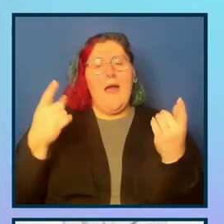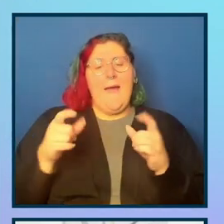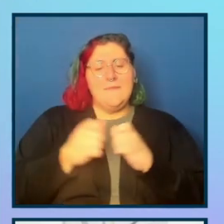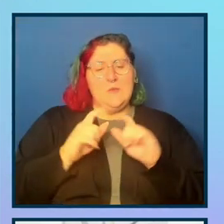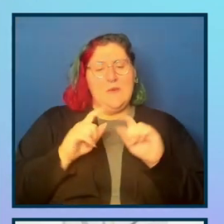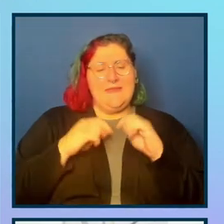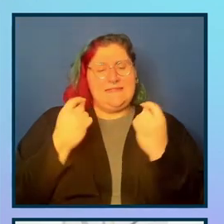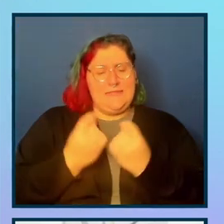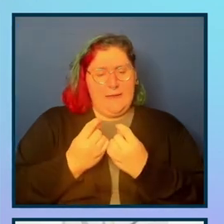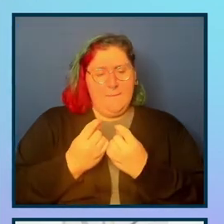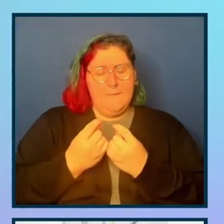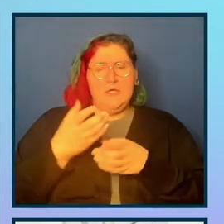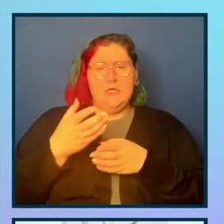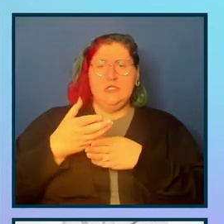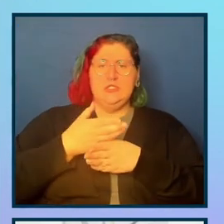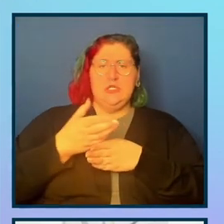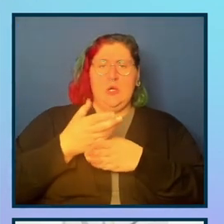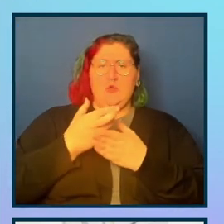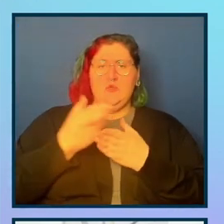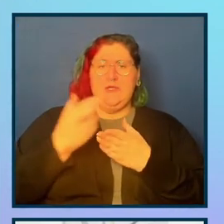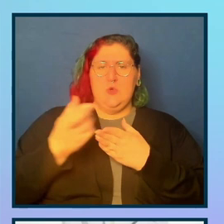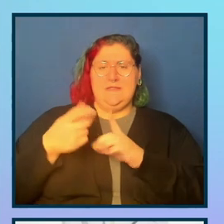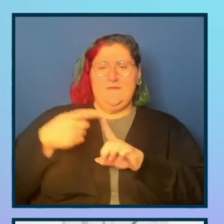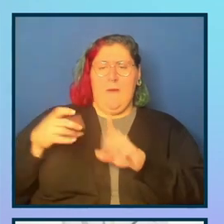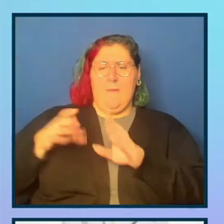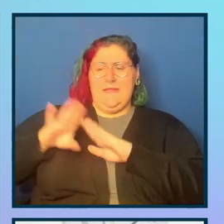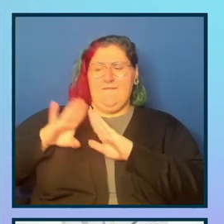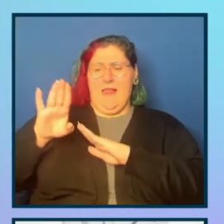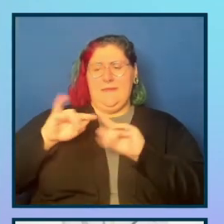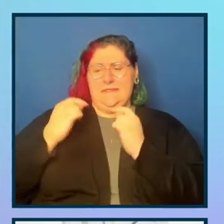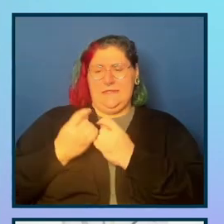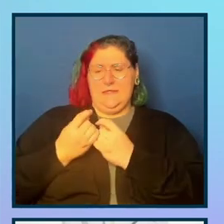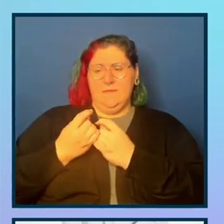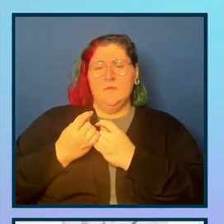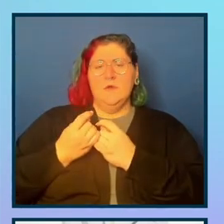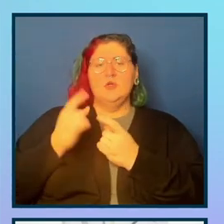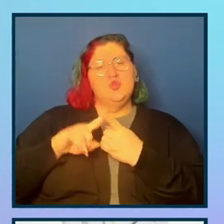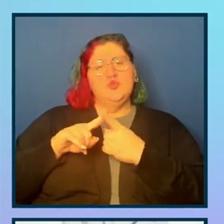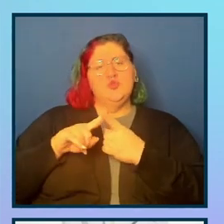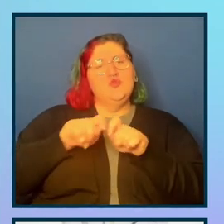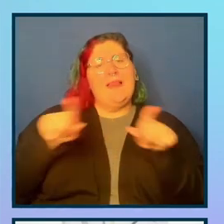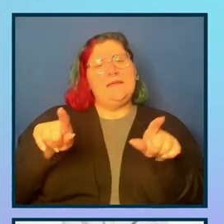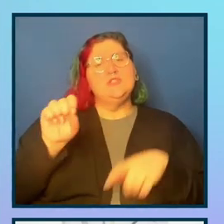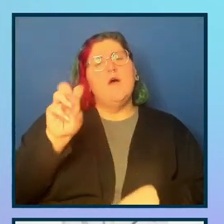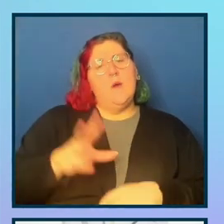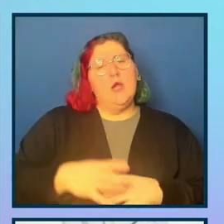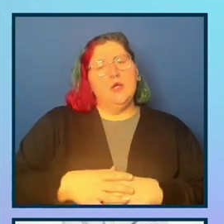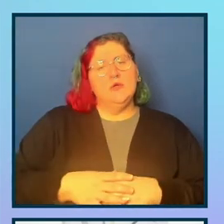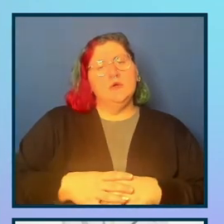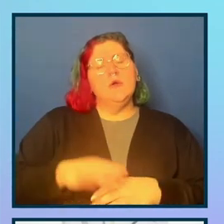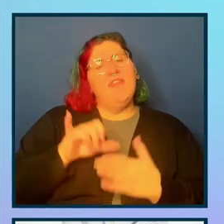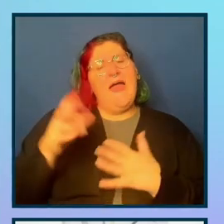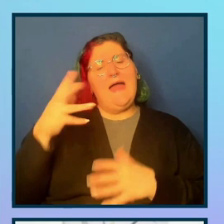resources on behalf of a development team, to release software. That includes things